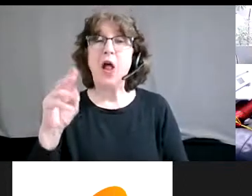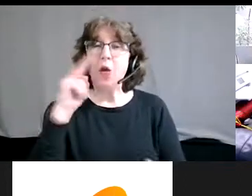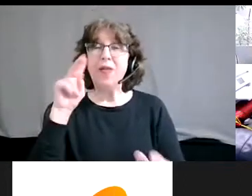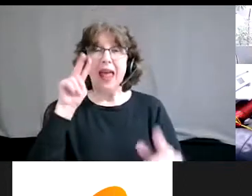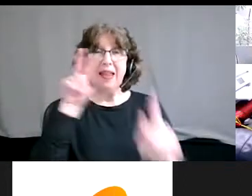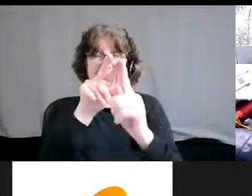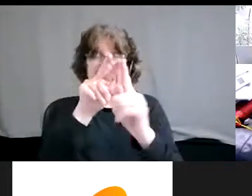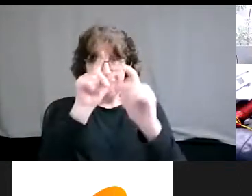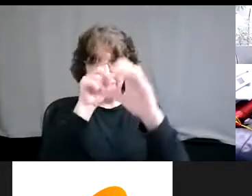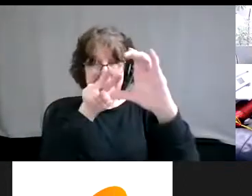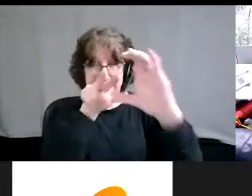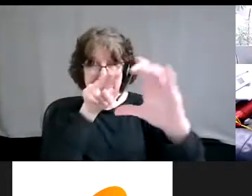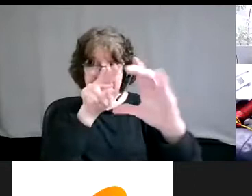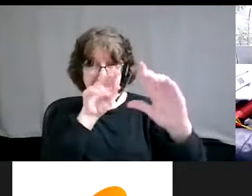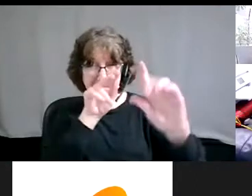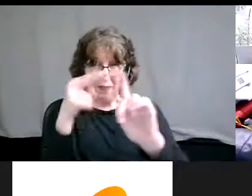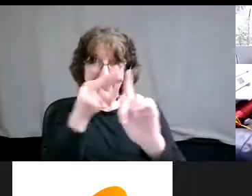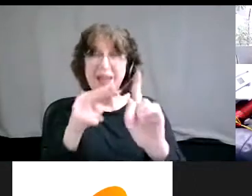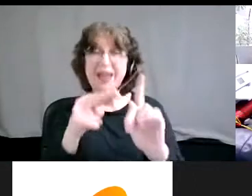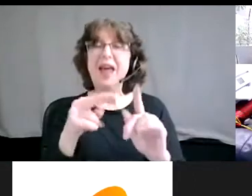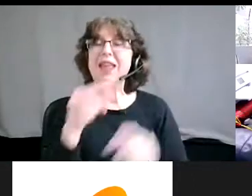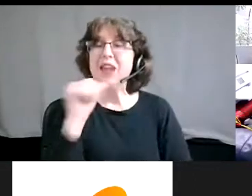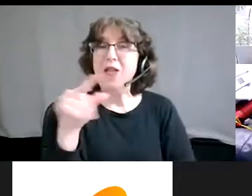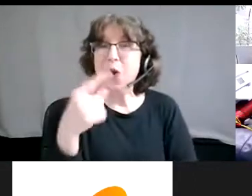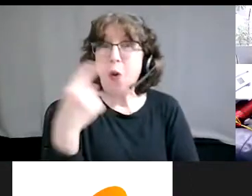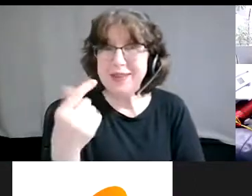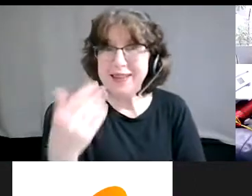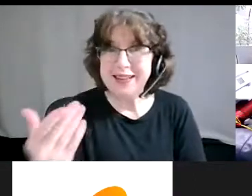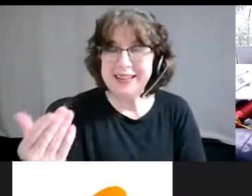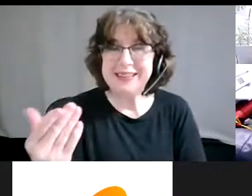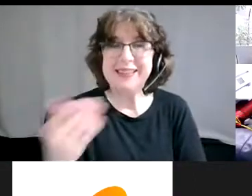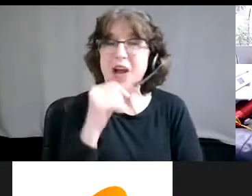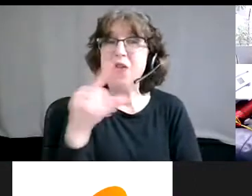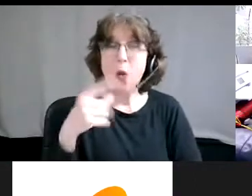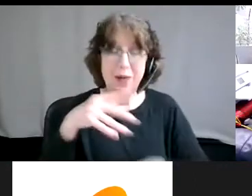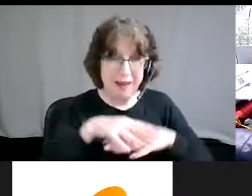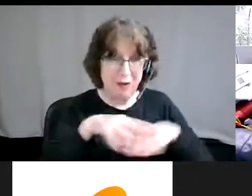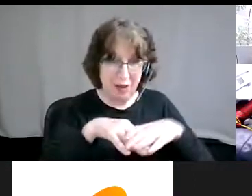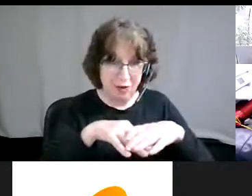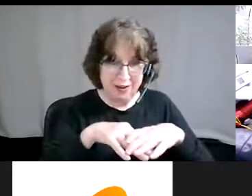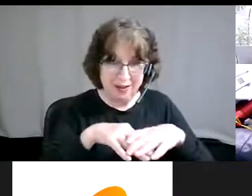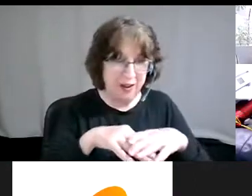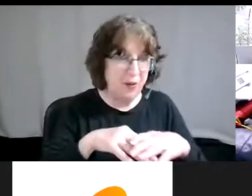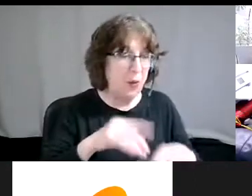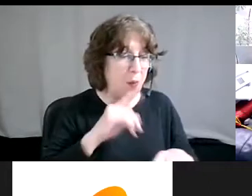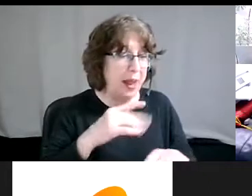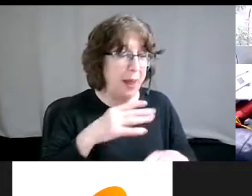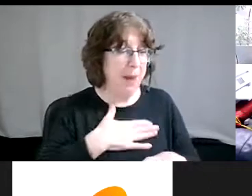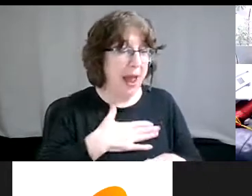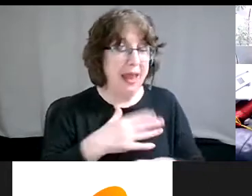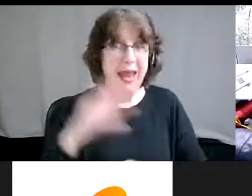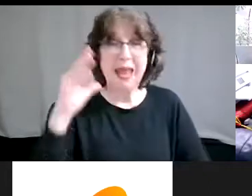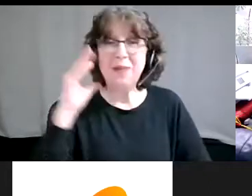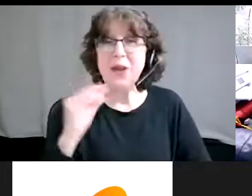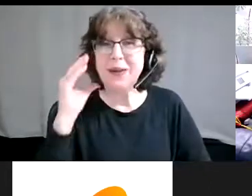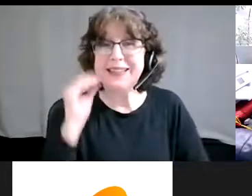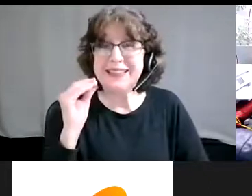uh, and not the only intersection. Um, in my experience, it isn't even just the only two pieces. Uh,